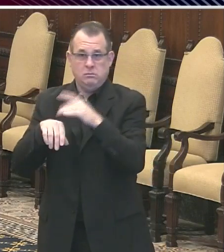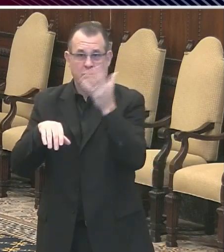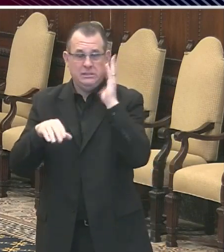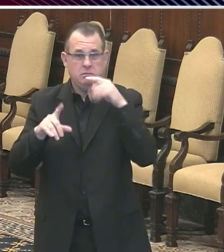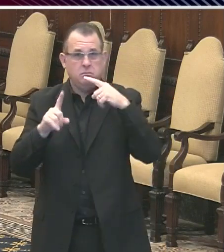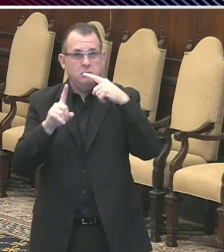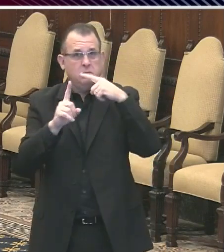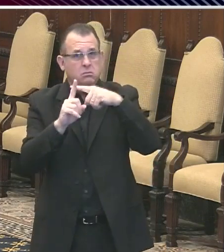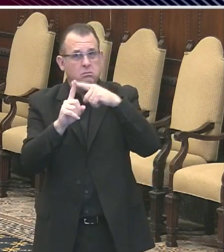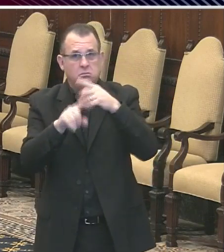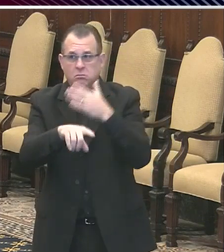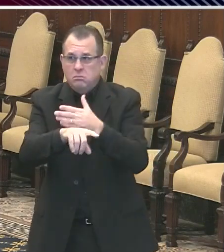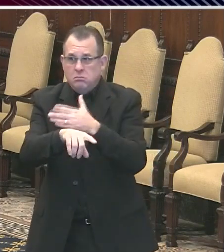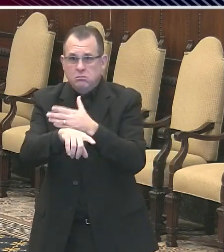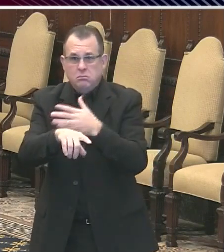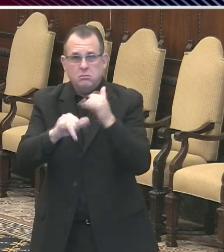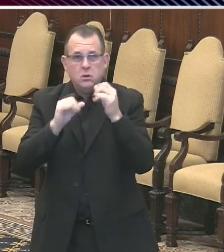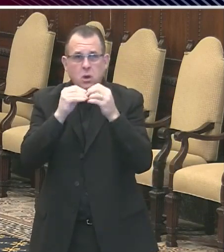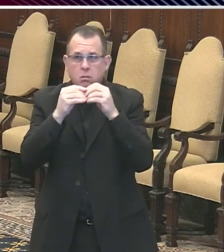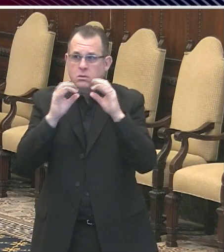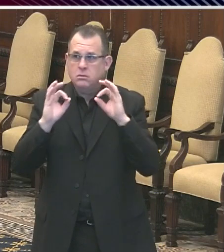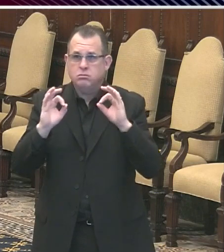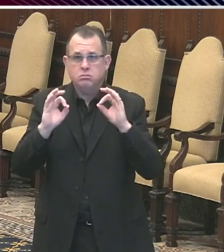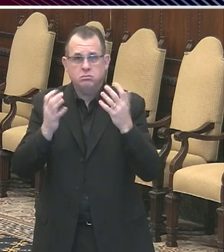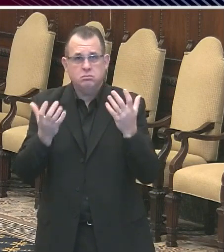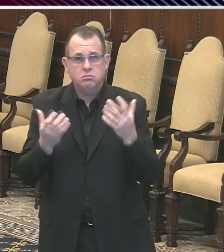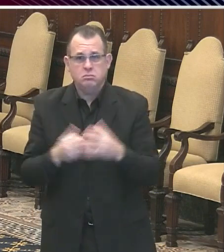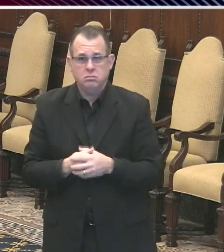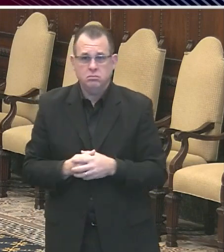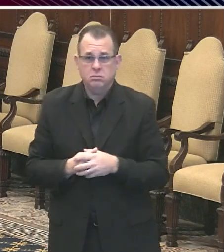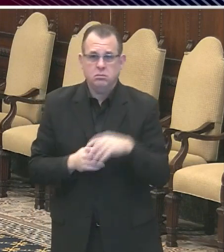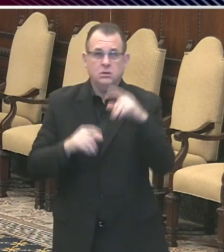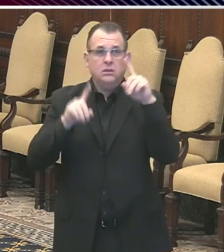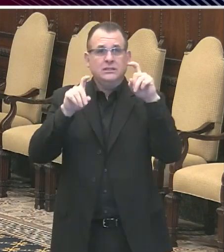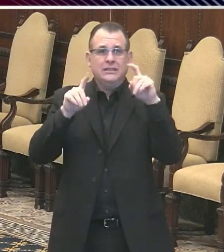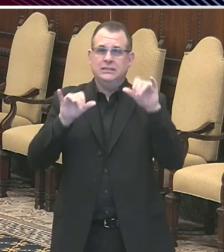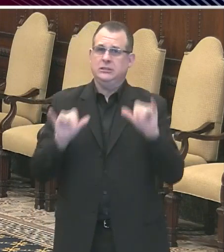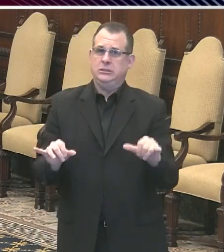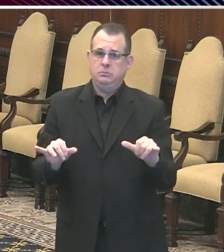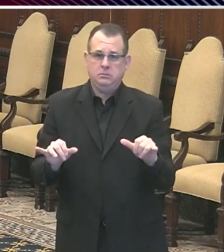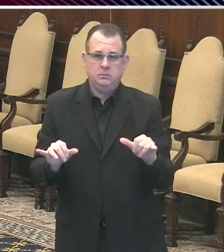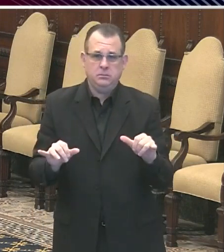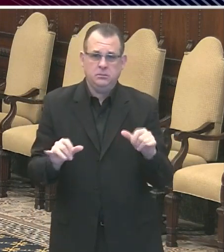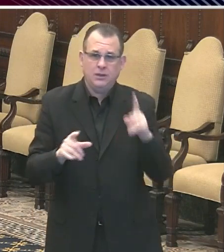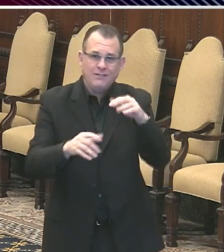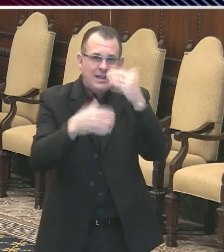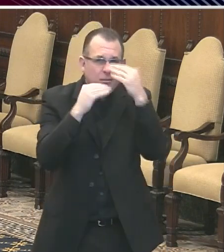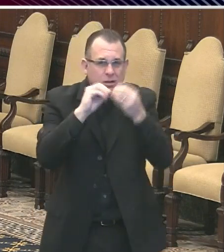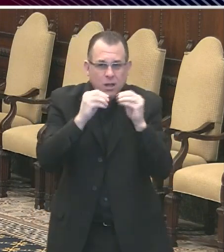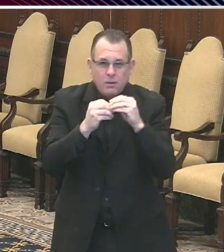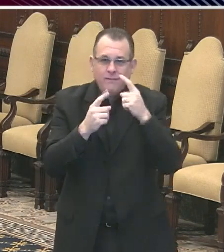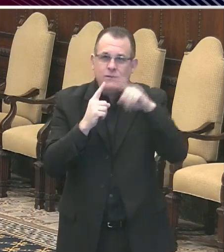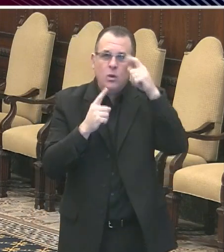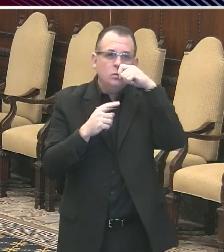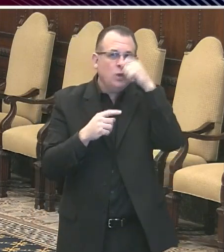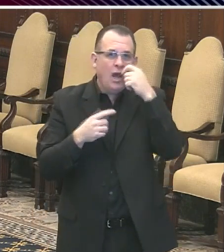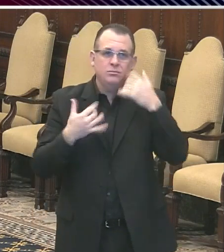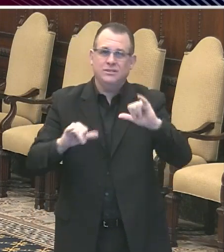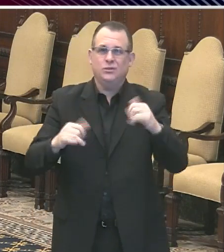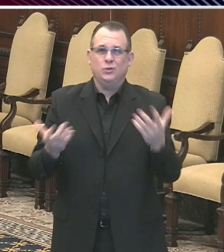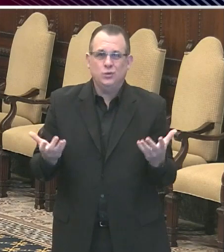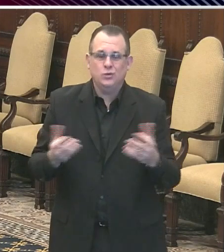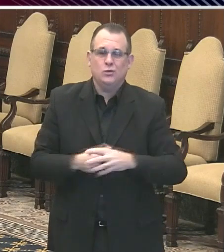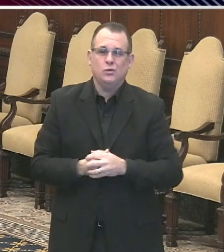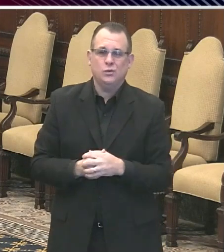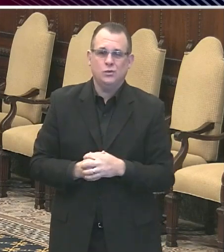As far as testing goes, we are pretty much where we were before. We're still limited by the number of swabs we have to collect the samples, our laboratory capacity,